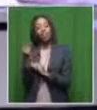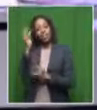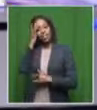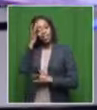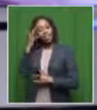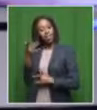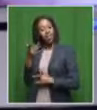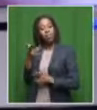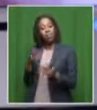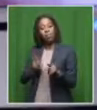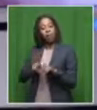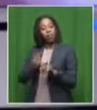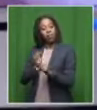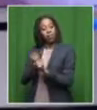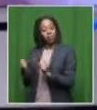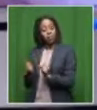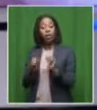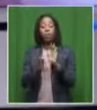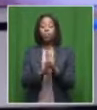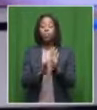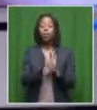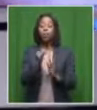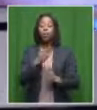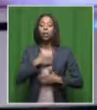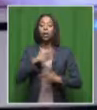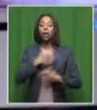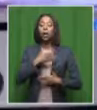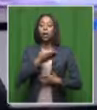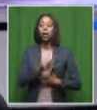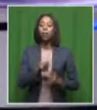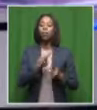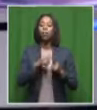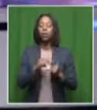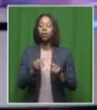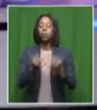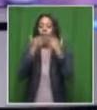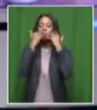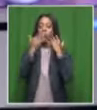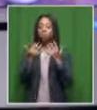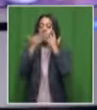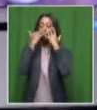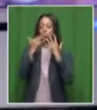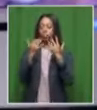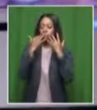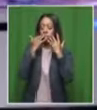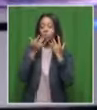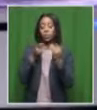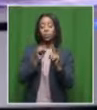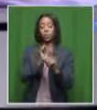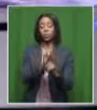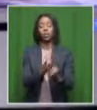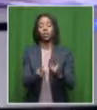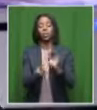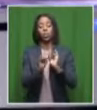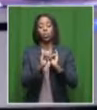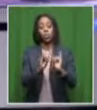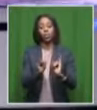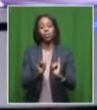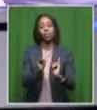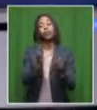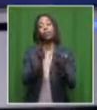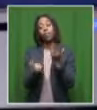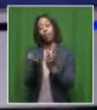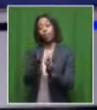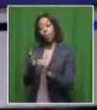conditions. Say, for example, a person who's got asthma, and you are inhaling all that smoke, it will definitely affect you differently